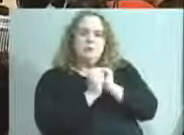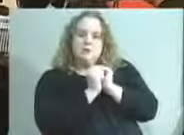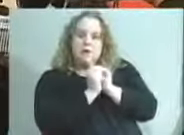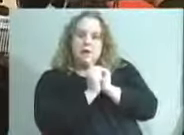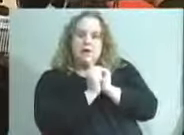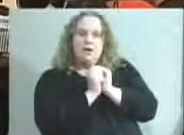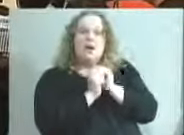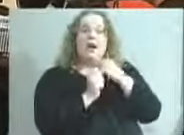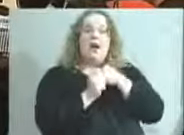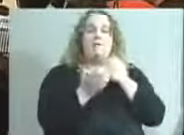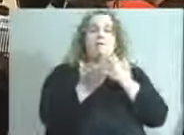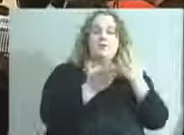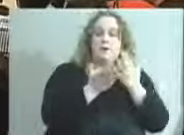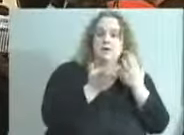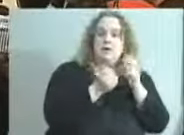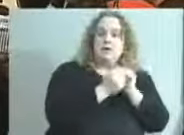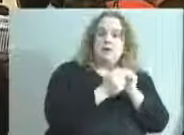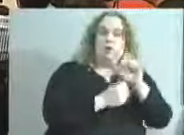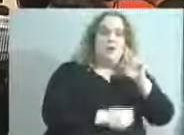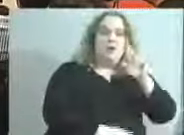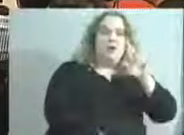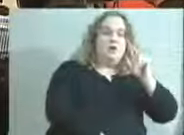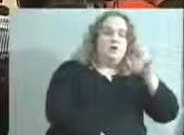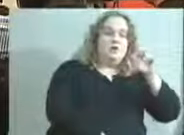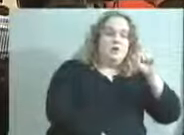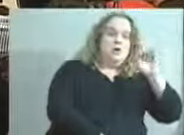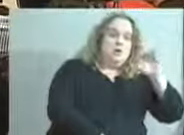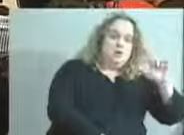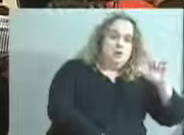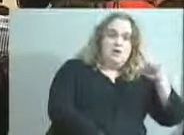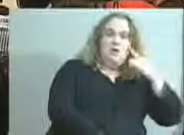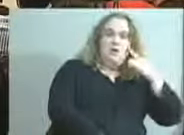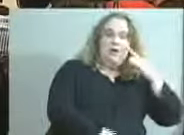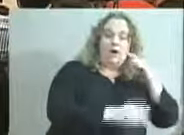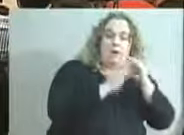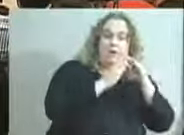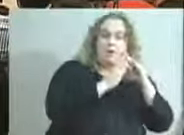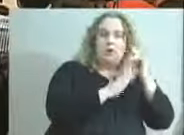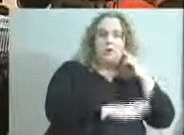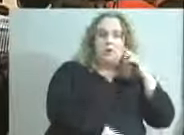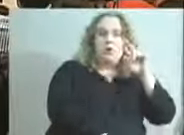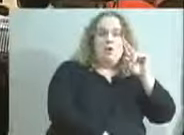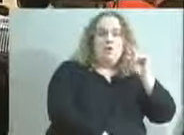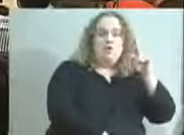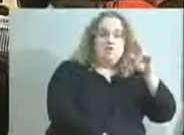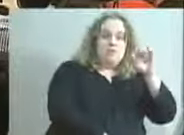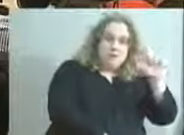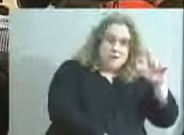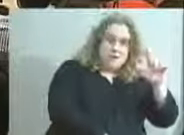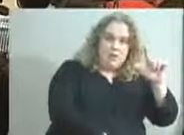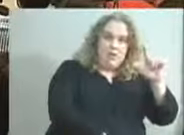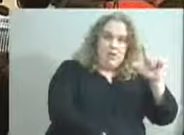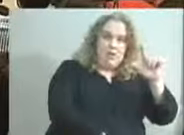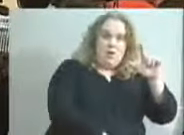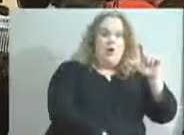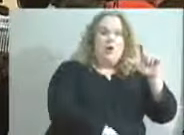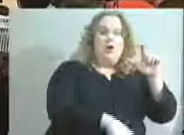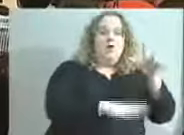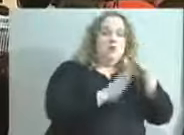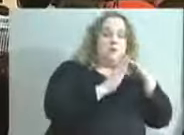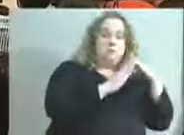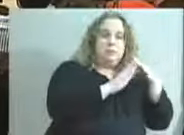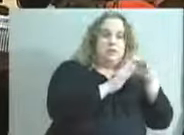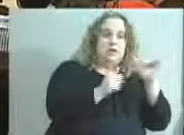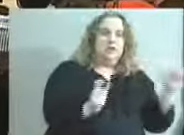serving with the Russell community on the Russell transformation plan. So we have looked at the 19 to 21 childcare centers in that